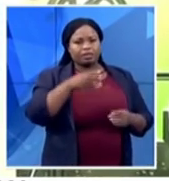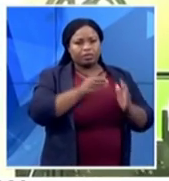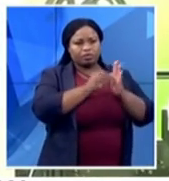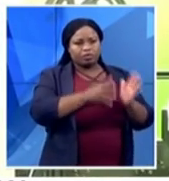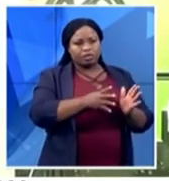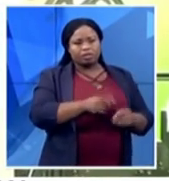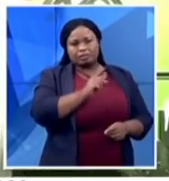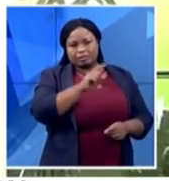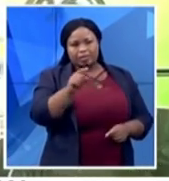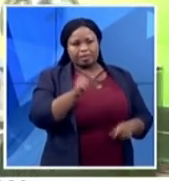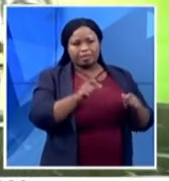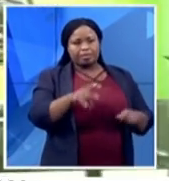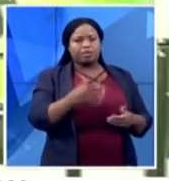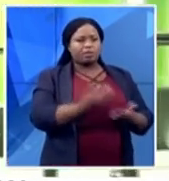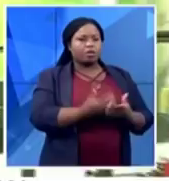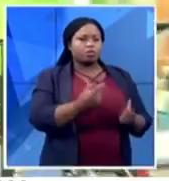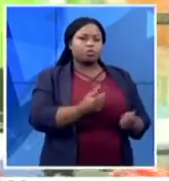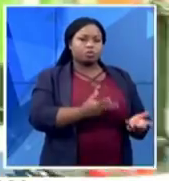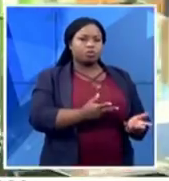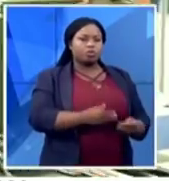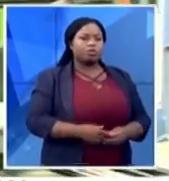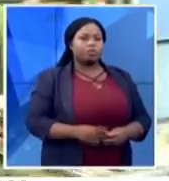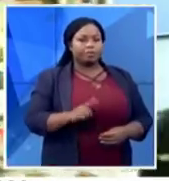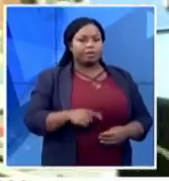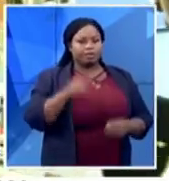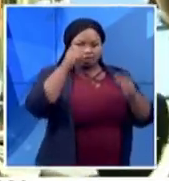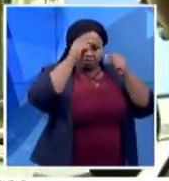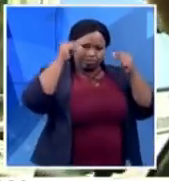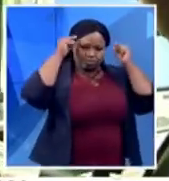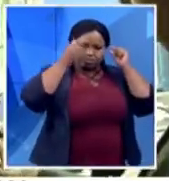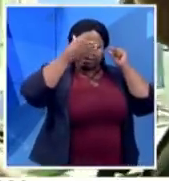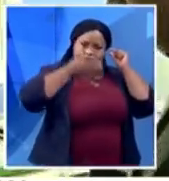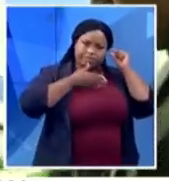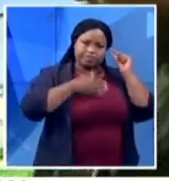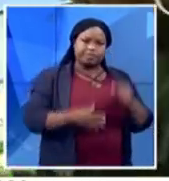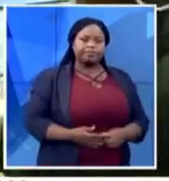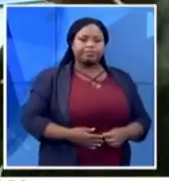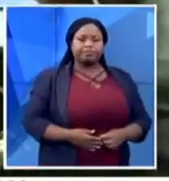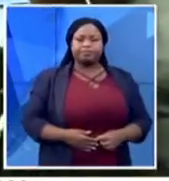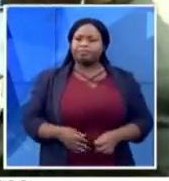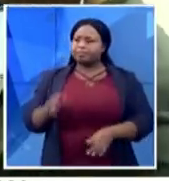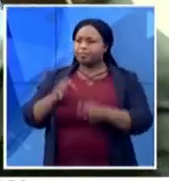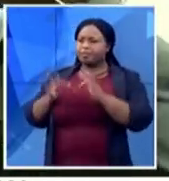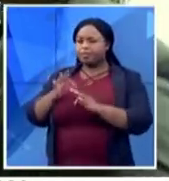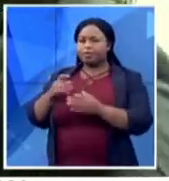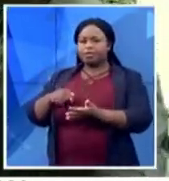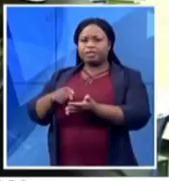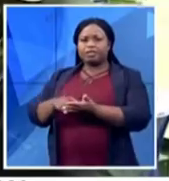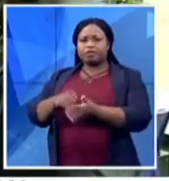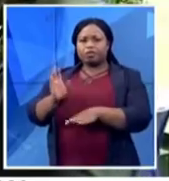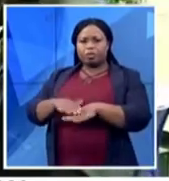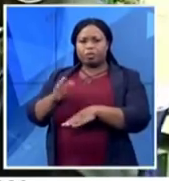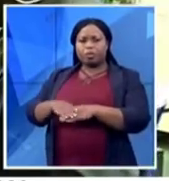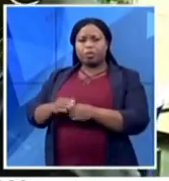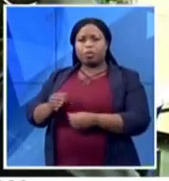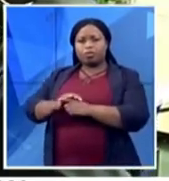they would need to have that. Talk to us about the demand in terms of, you know, this extra layer of protection. Is there a great deal of demand for